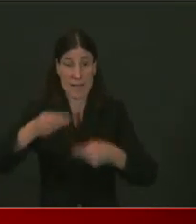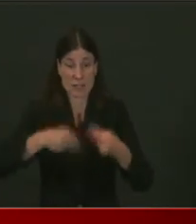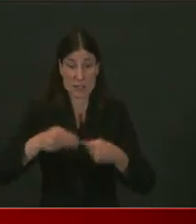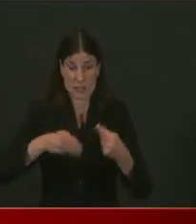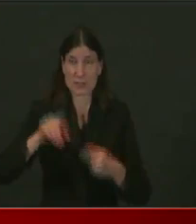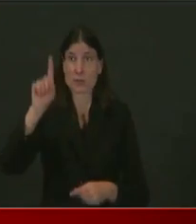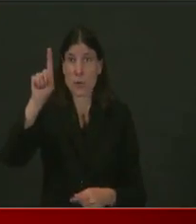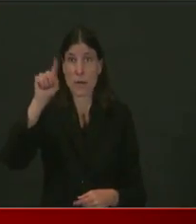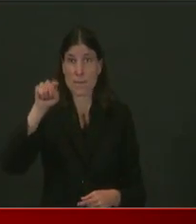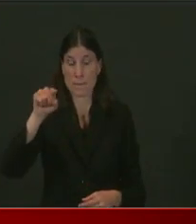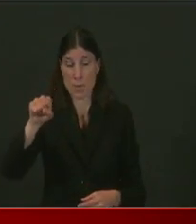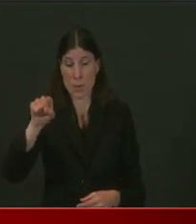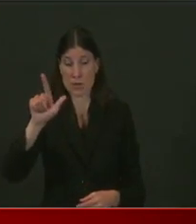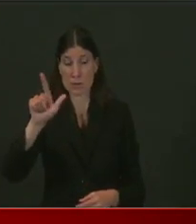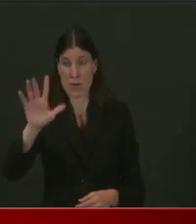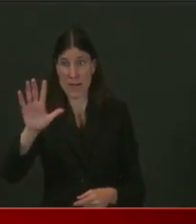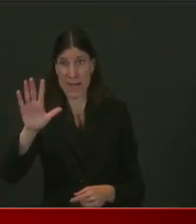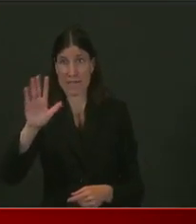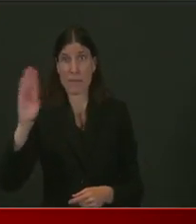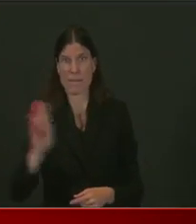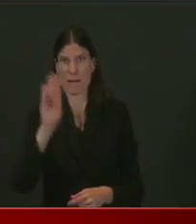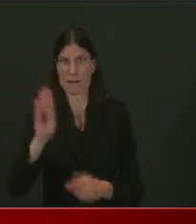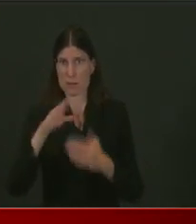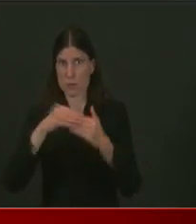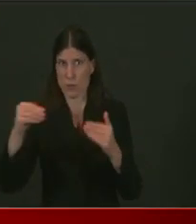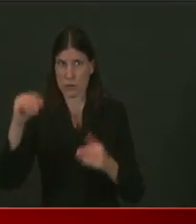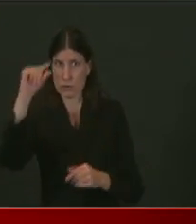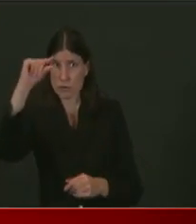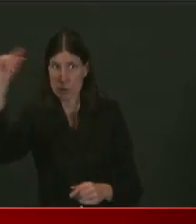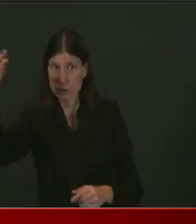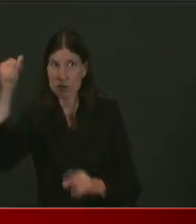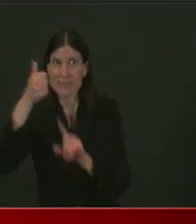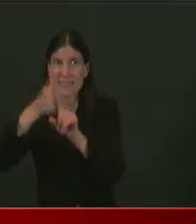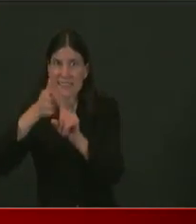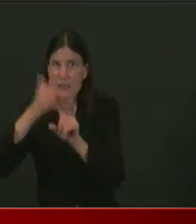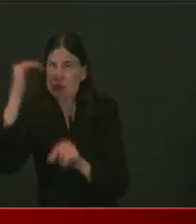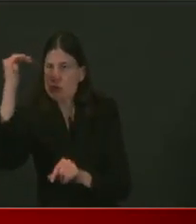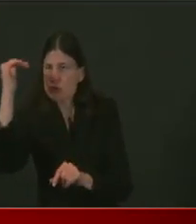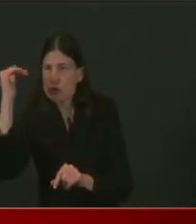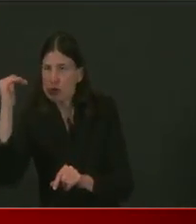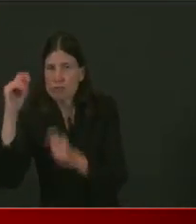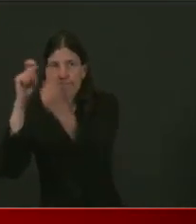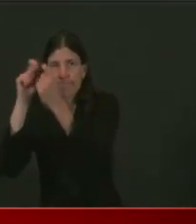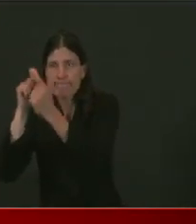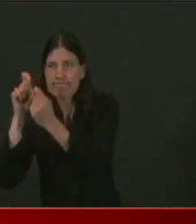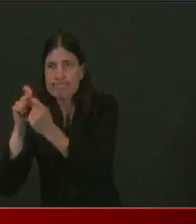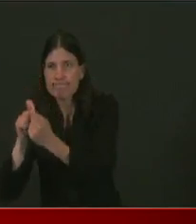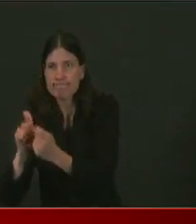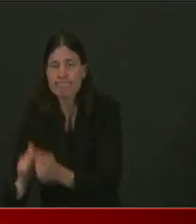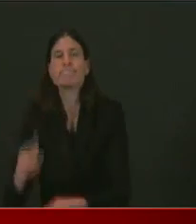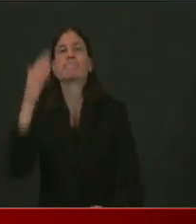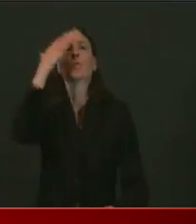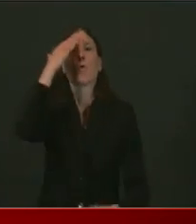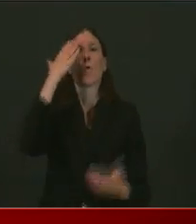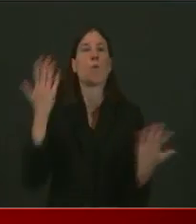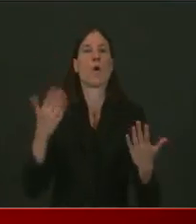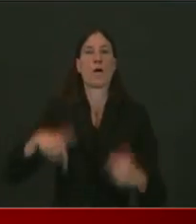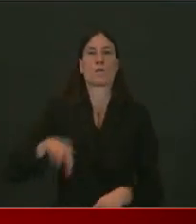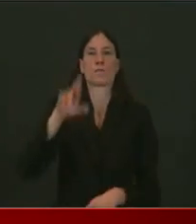on this website. So all the money we're spending on vendors, contractors,